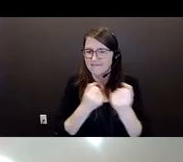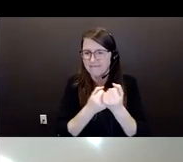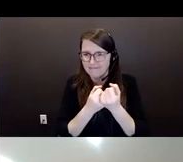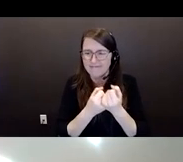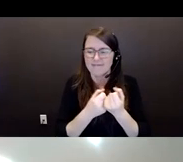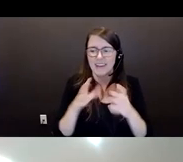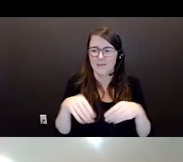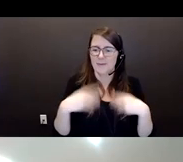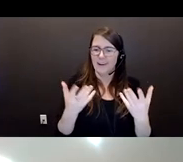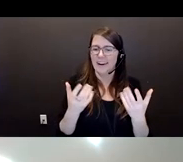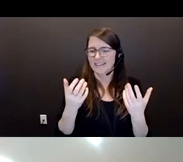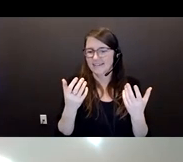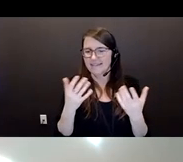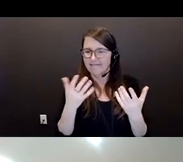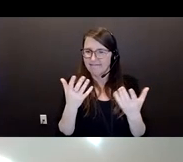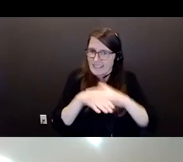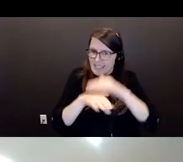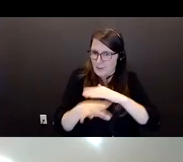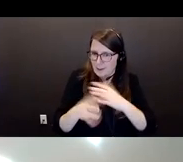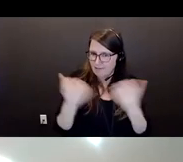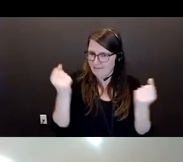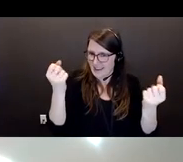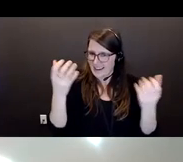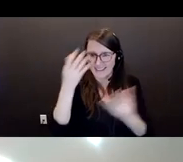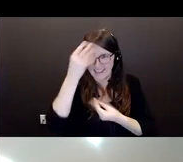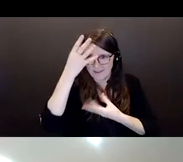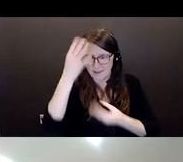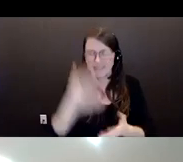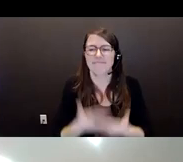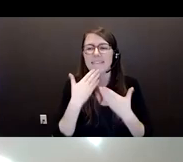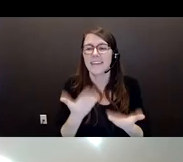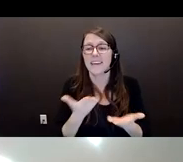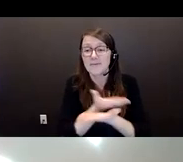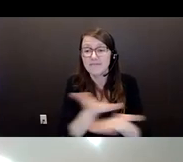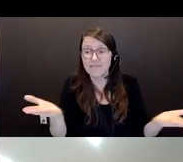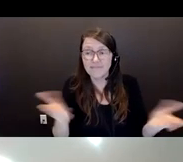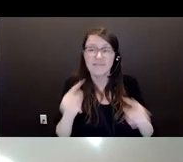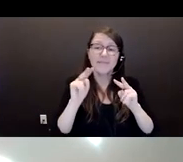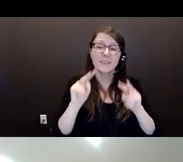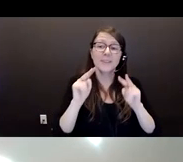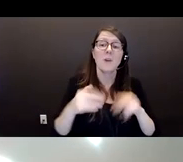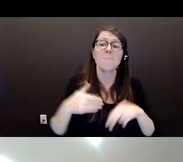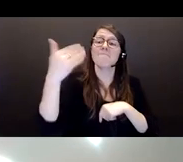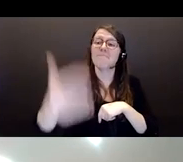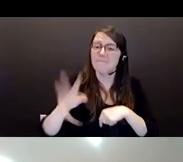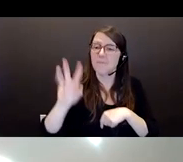really important information to be accessible for everybody. So thank you, everybody. And we look forward to you attending our next webinar.